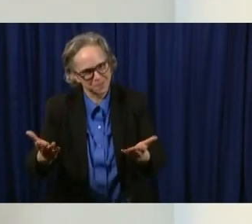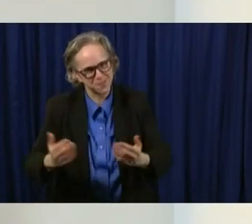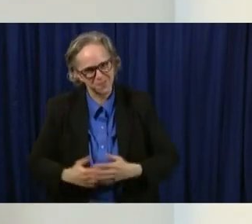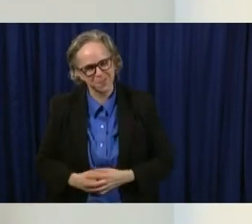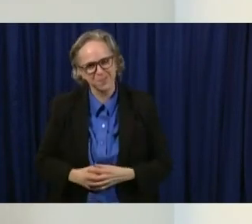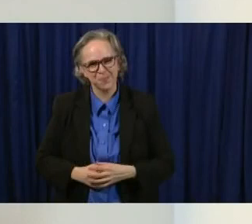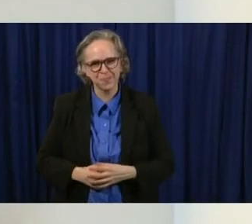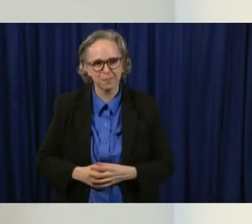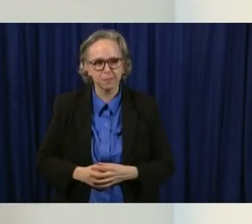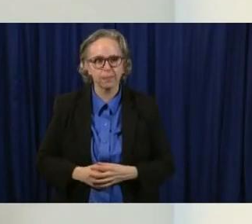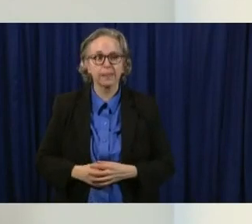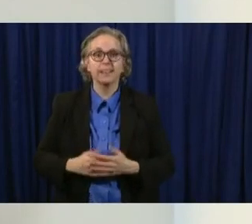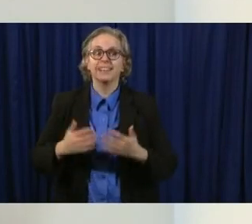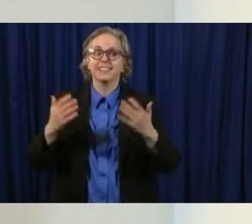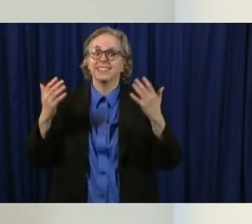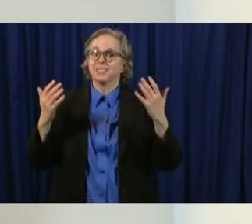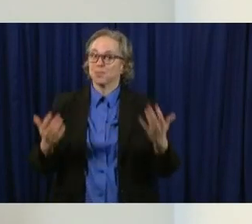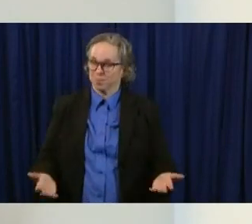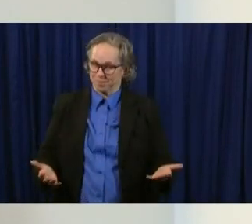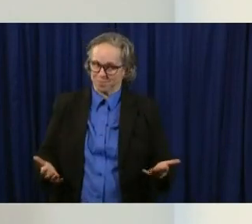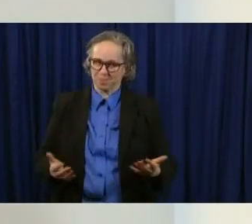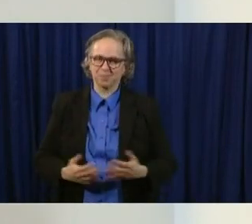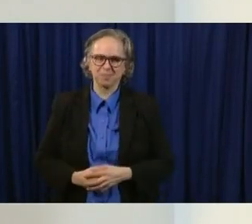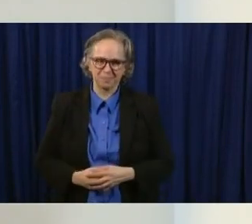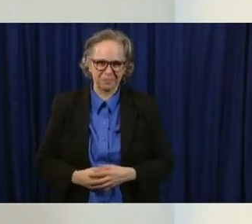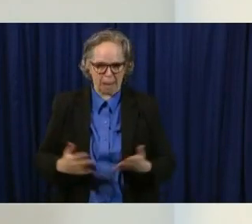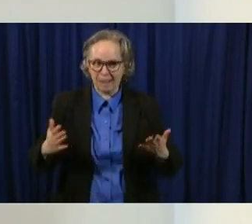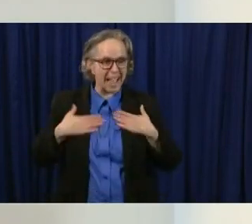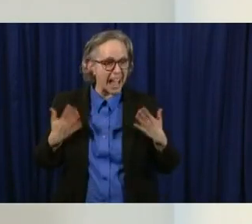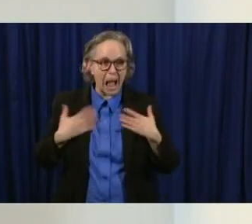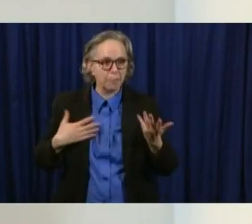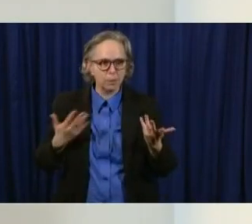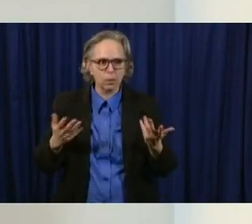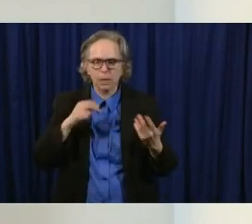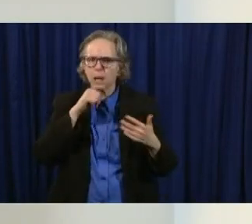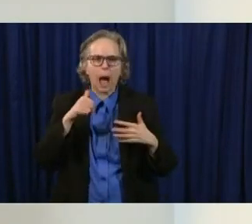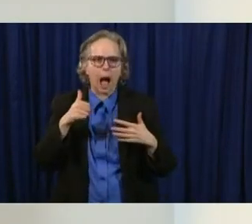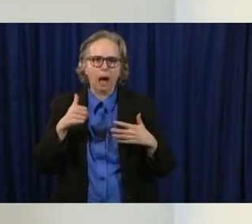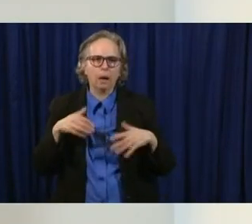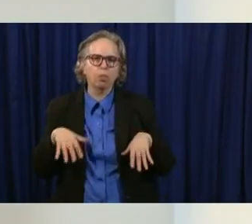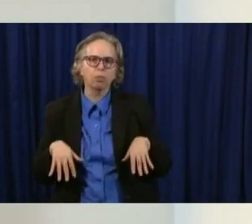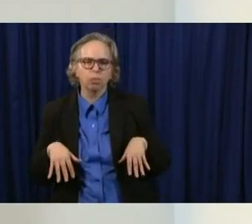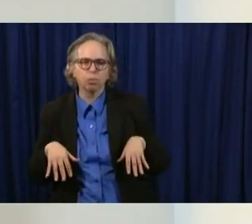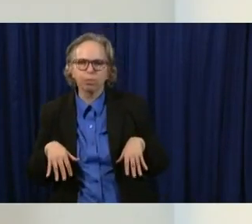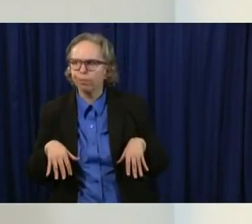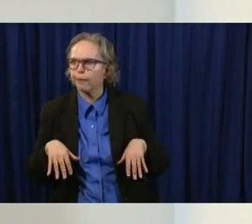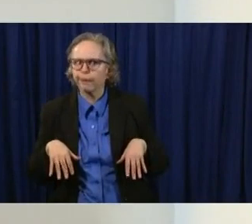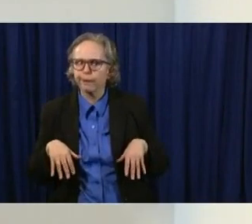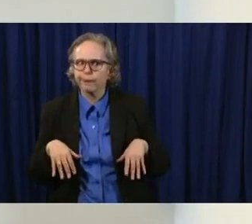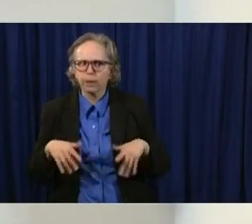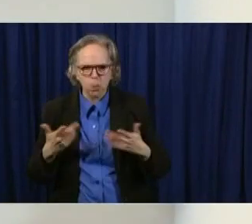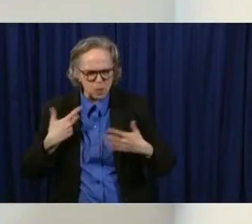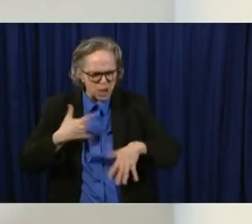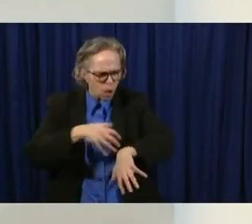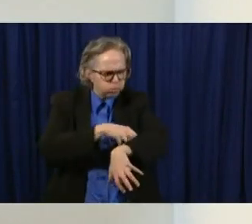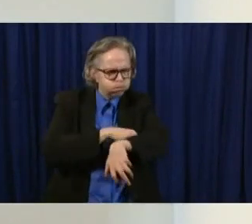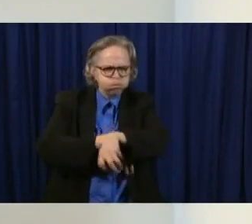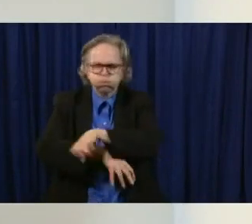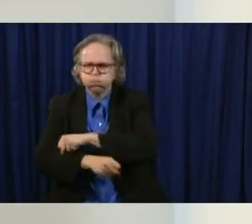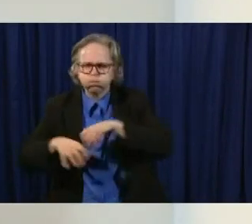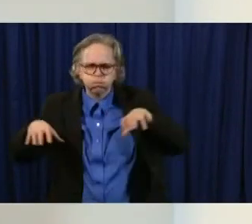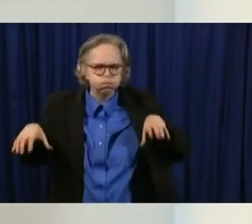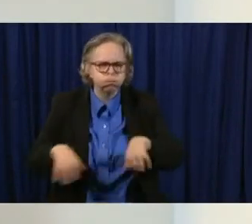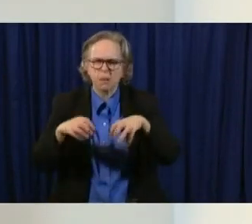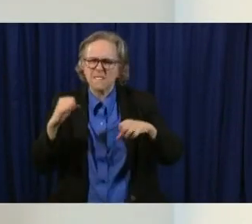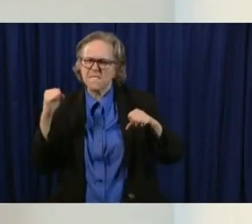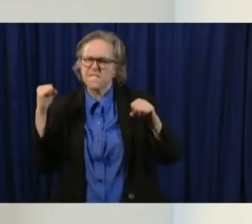this point in time is that we're not just sitting back, we're taking steps and we're fighting back. Uh, the testing and tracing is a great tool that the governor talked